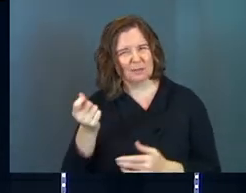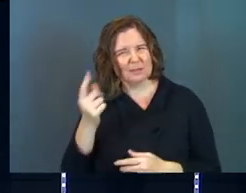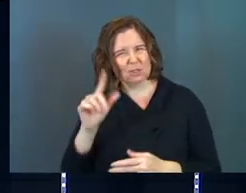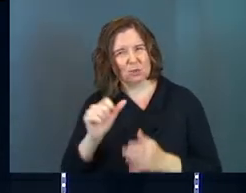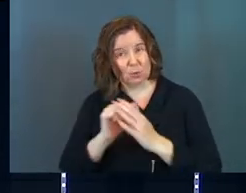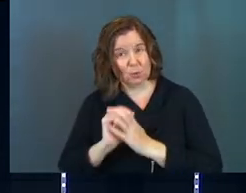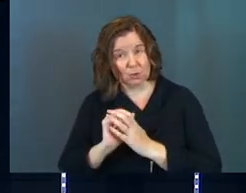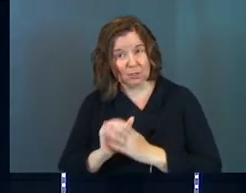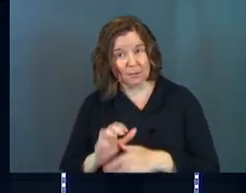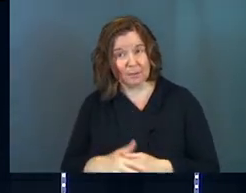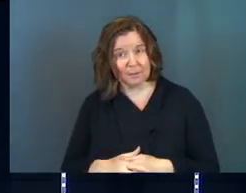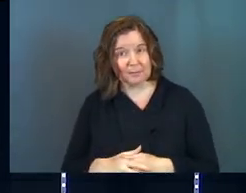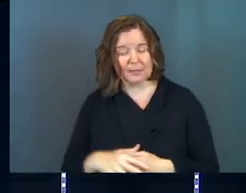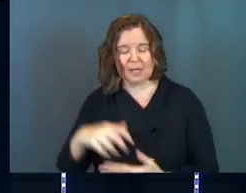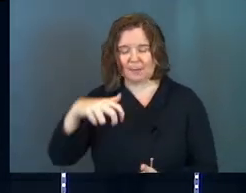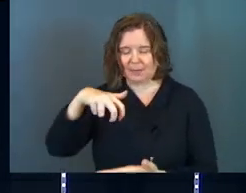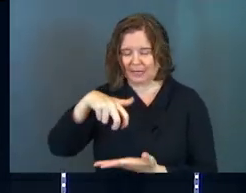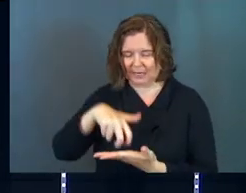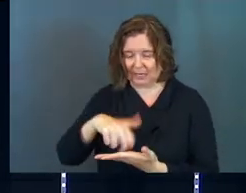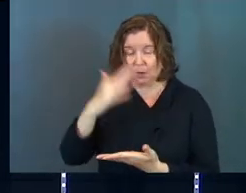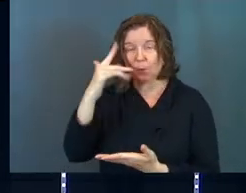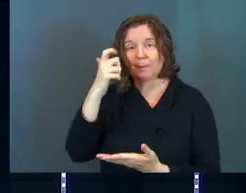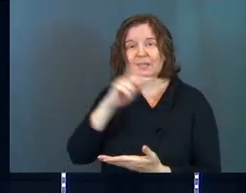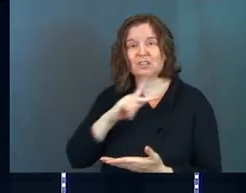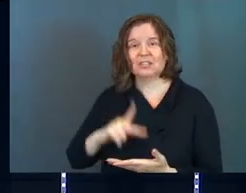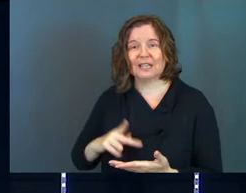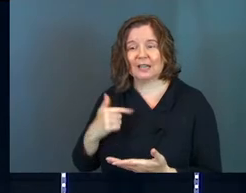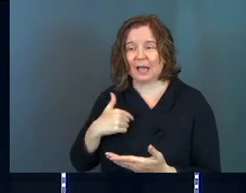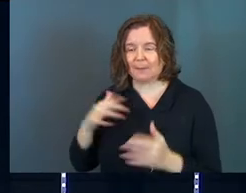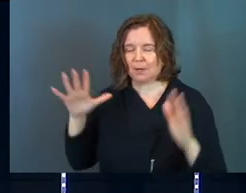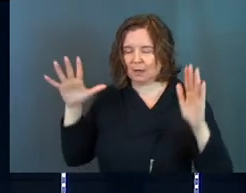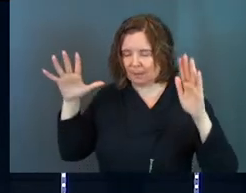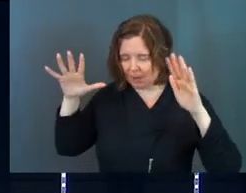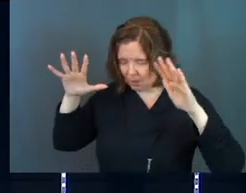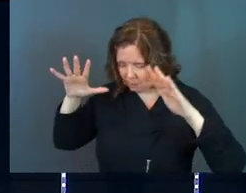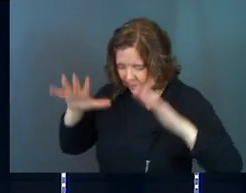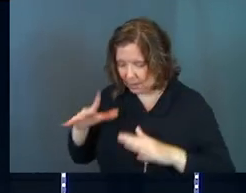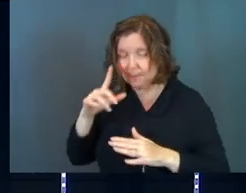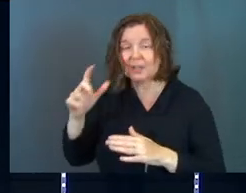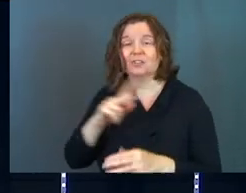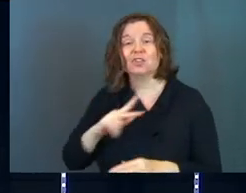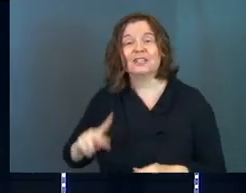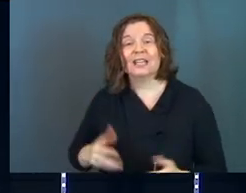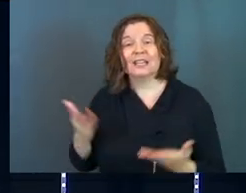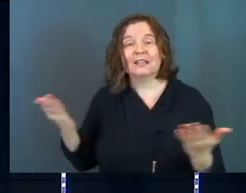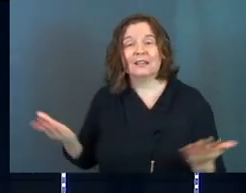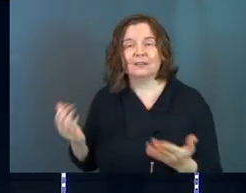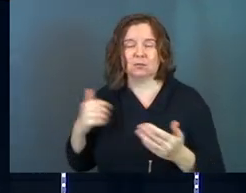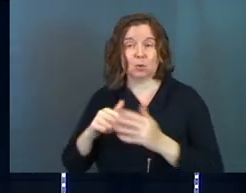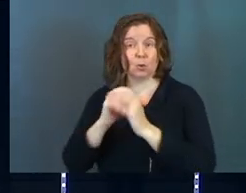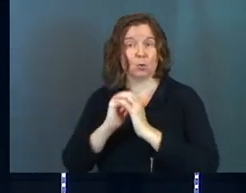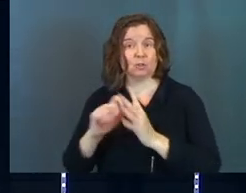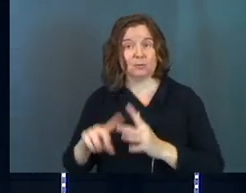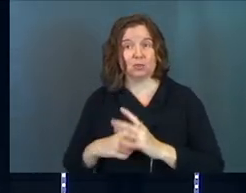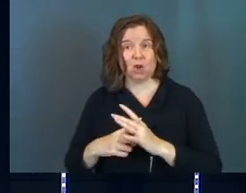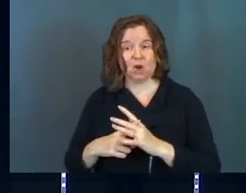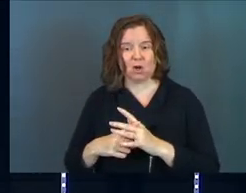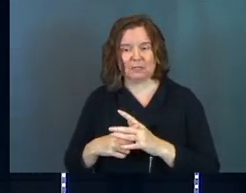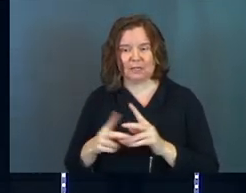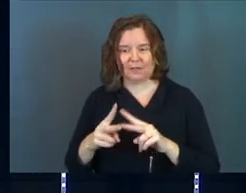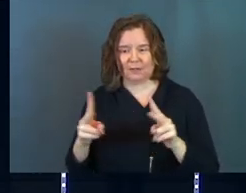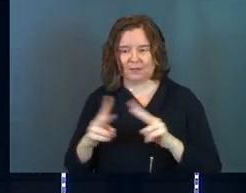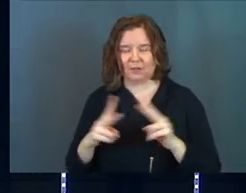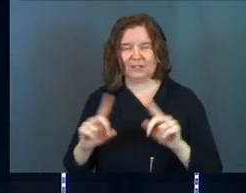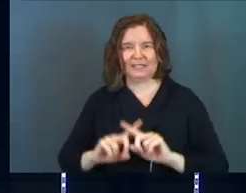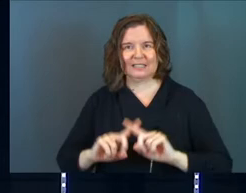sense in your worship? I'm gonna kneel because there's a king. I'm gonna bow down because there's a king. See, the worship starts to take a